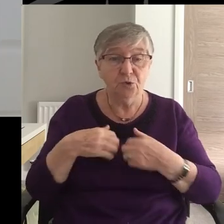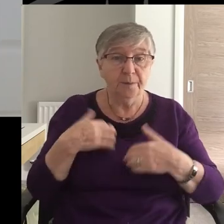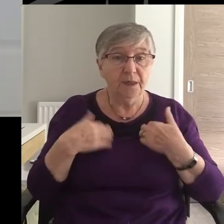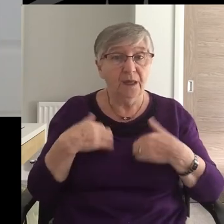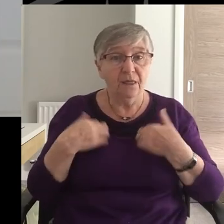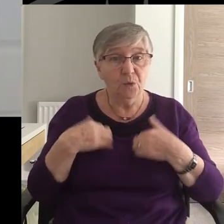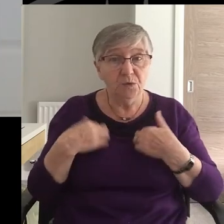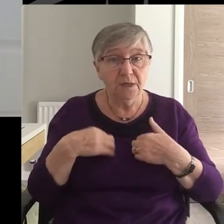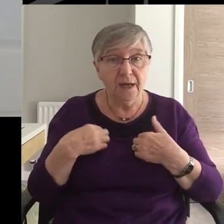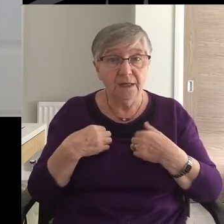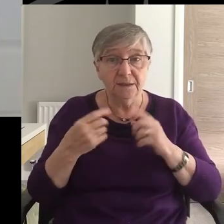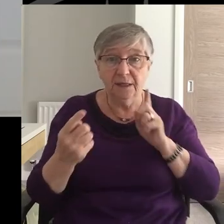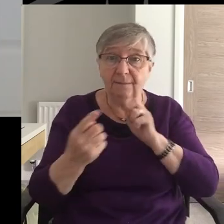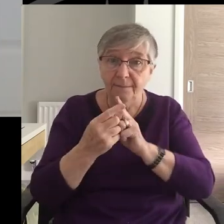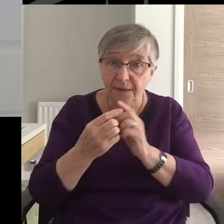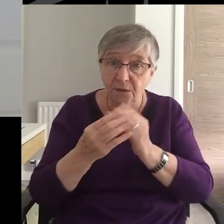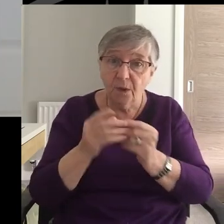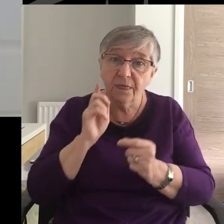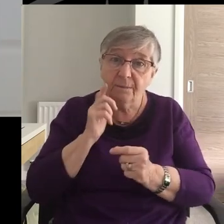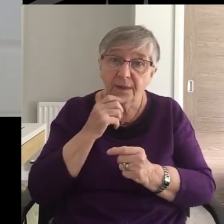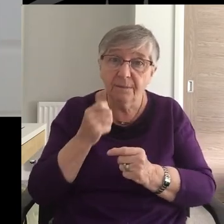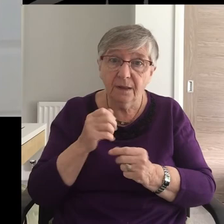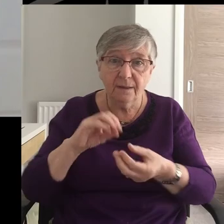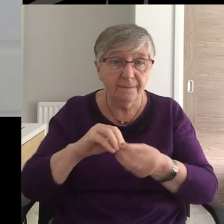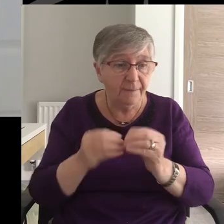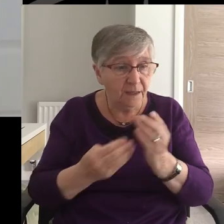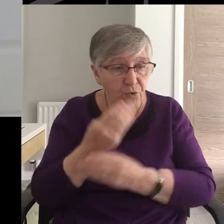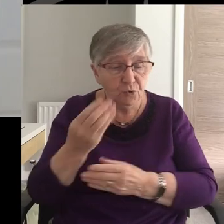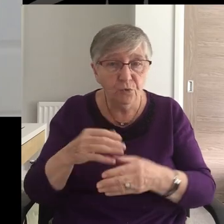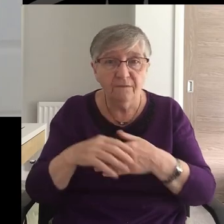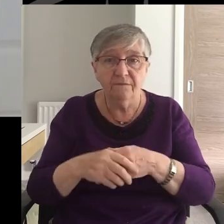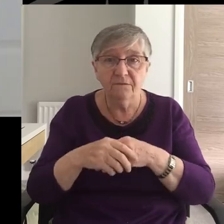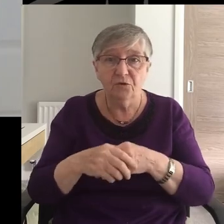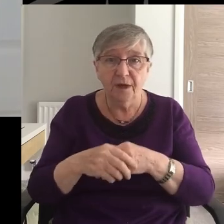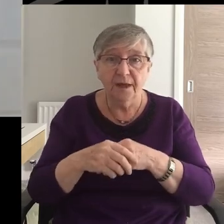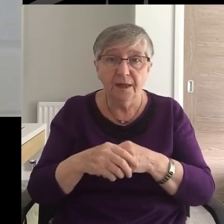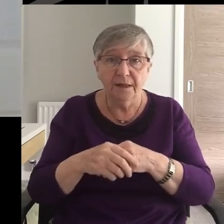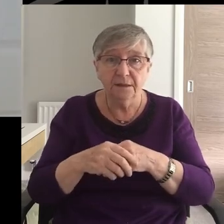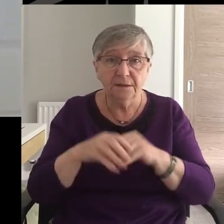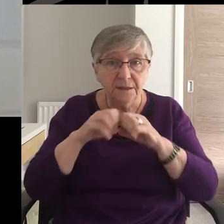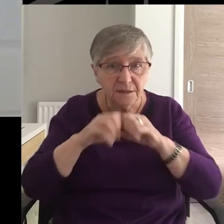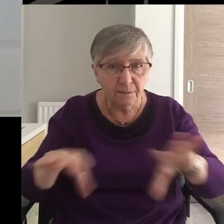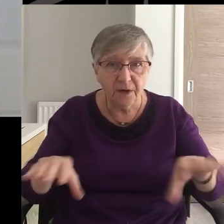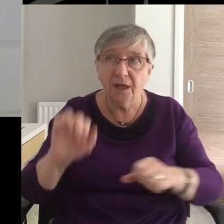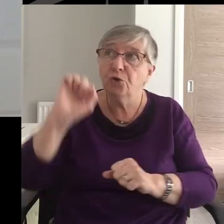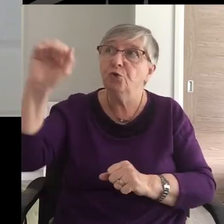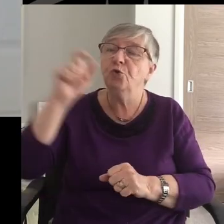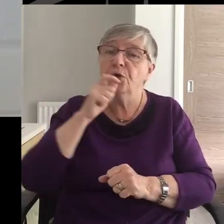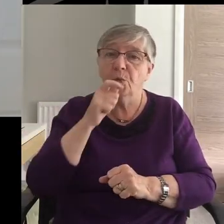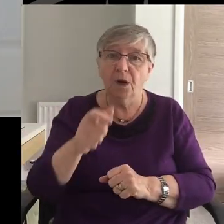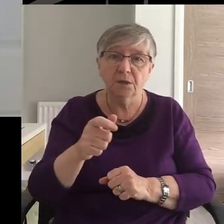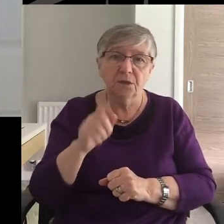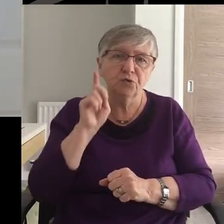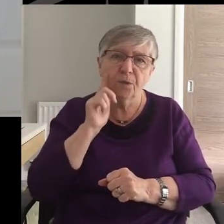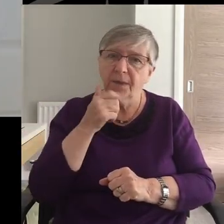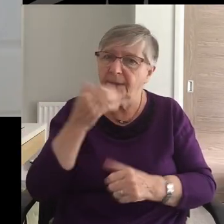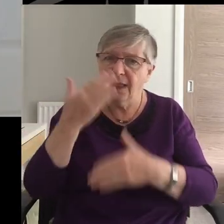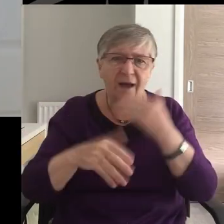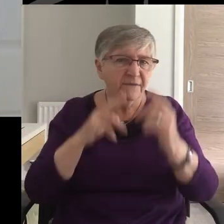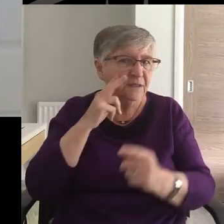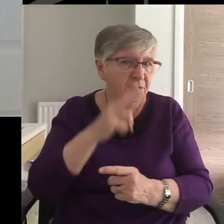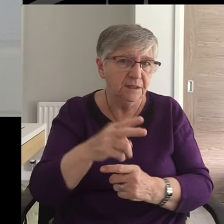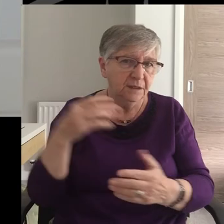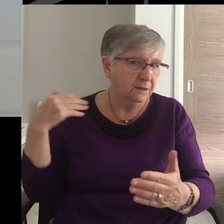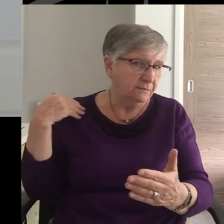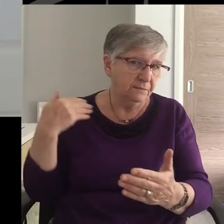To meet up with people To make new friends To spread your word And to people That we haven't seen For a long